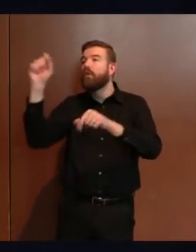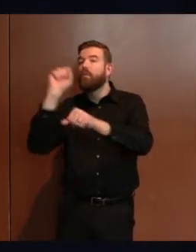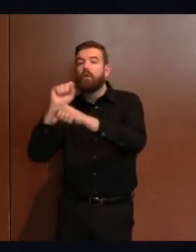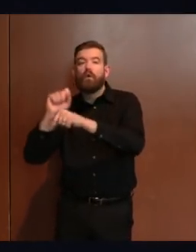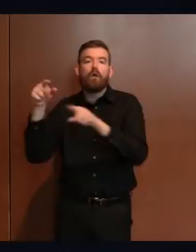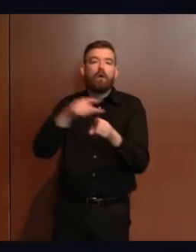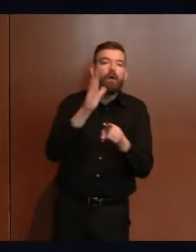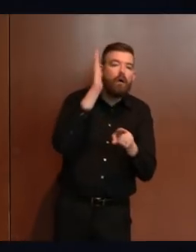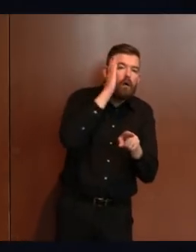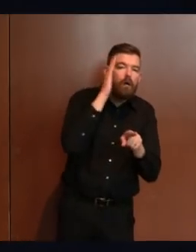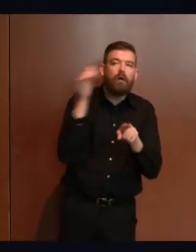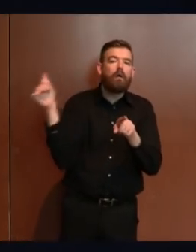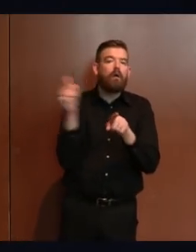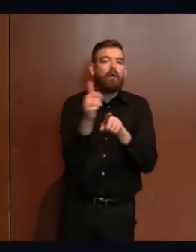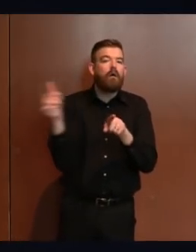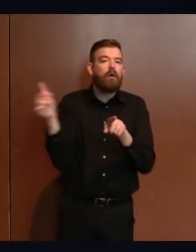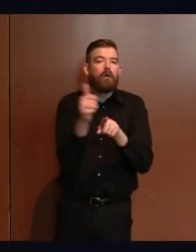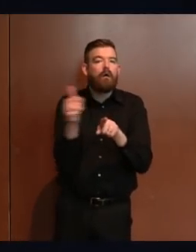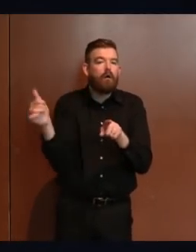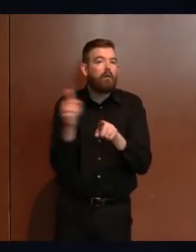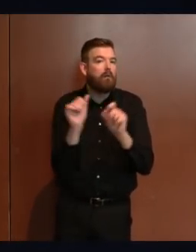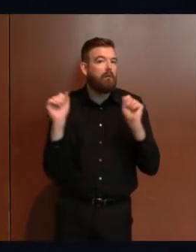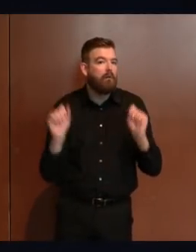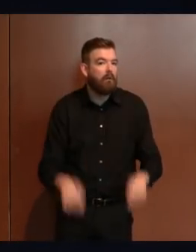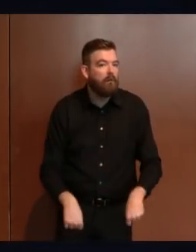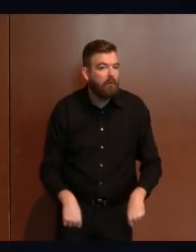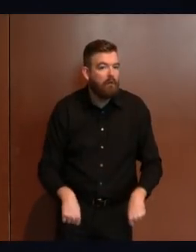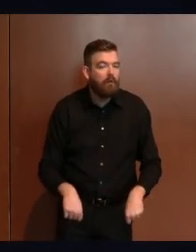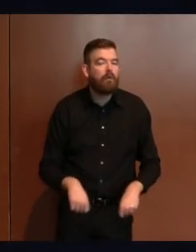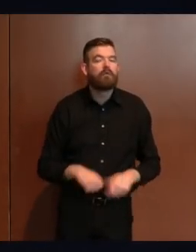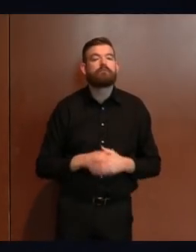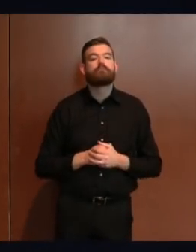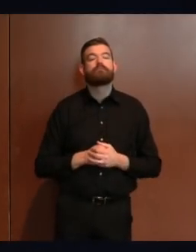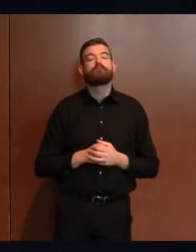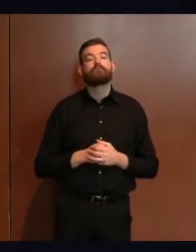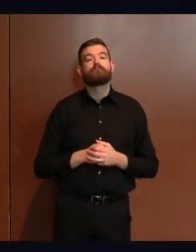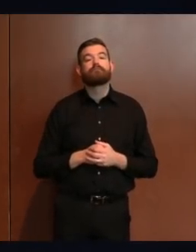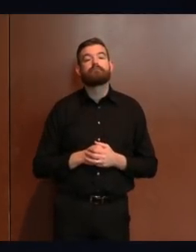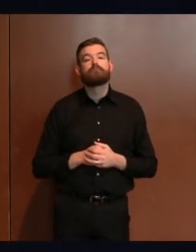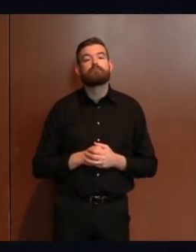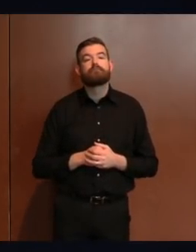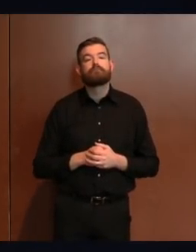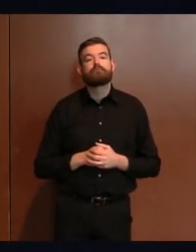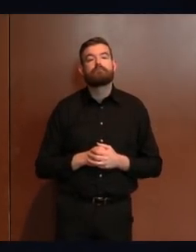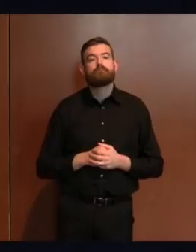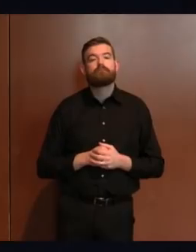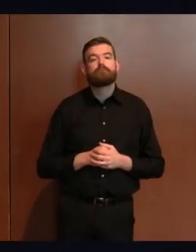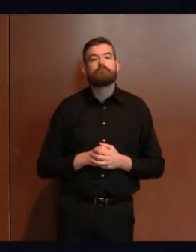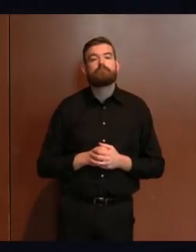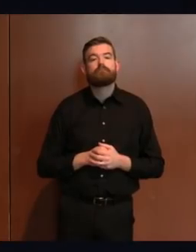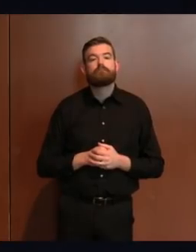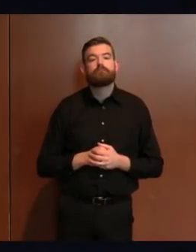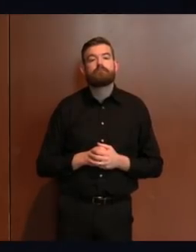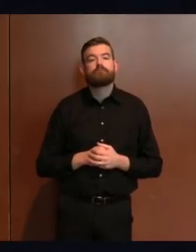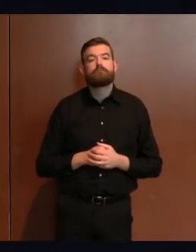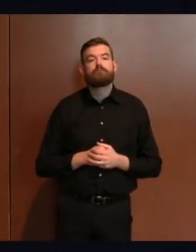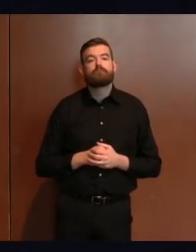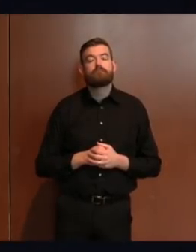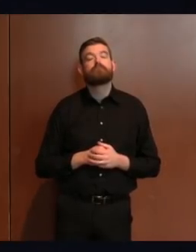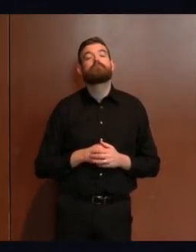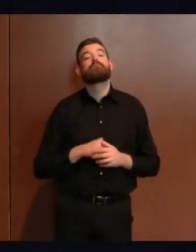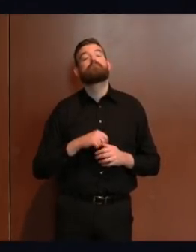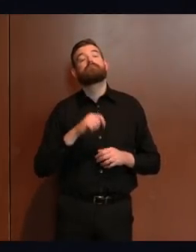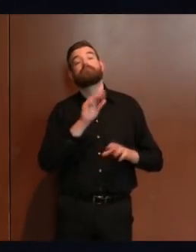where we need them. The administrative order that you're going to sign, I just want a little more detail on that. What exactly does that do? I think it is a combination. think to the-